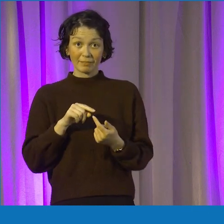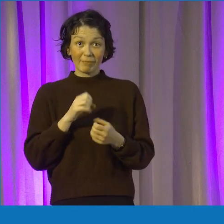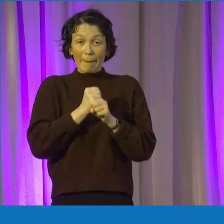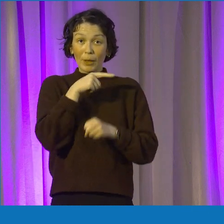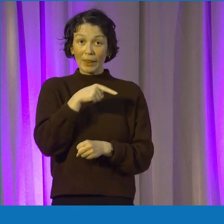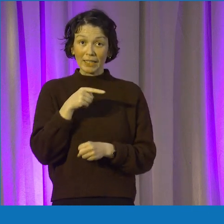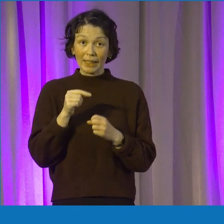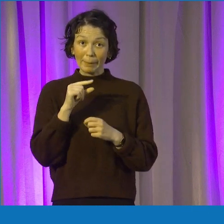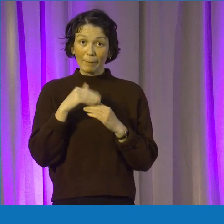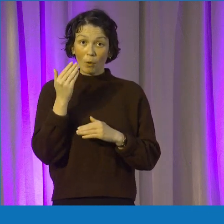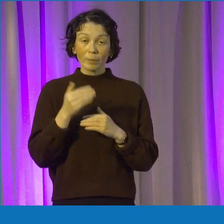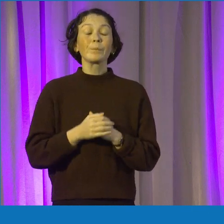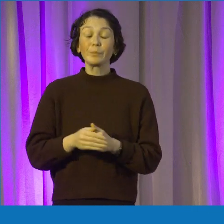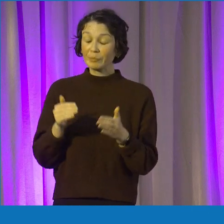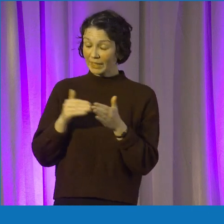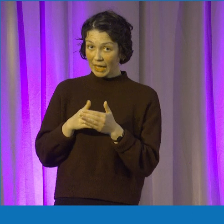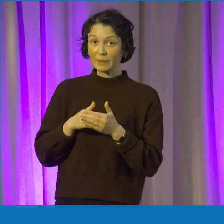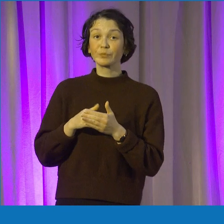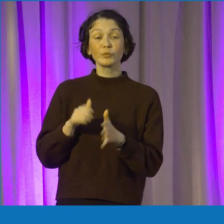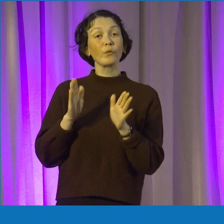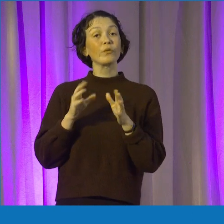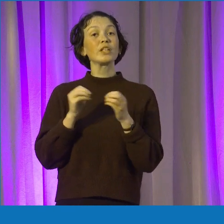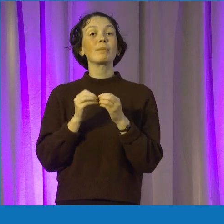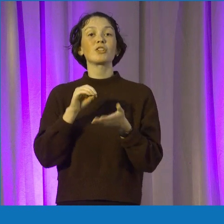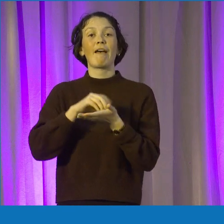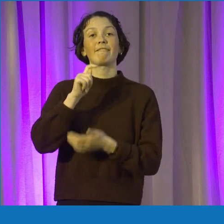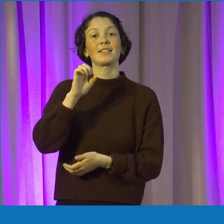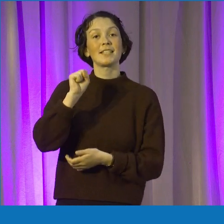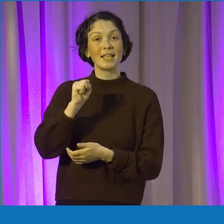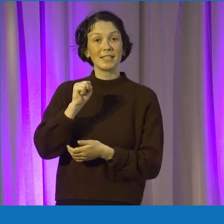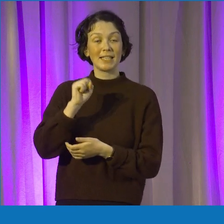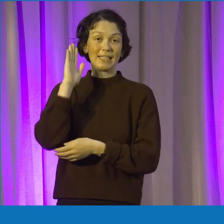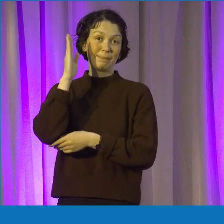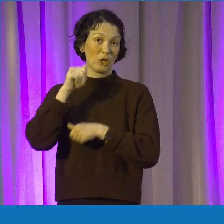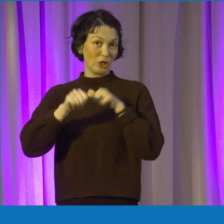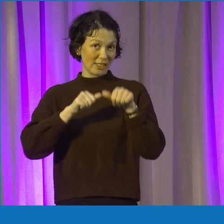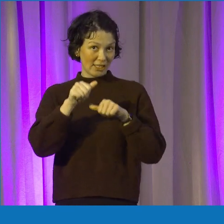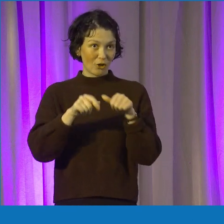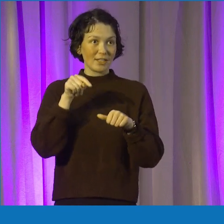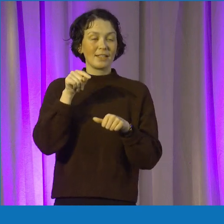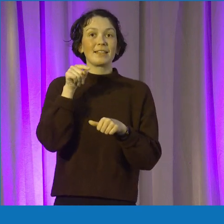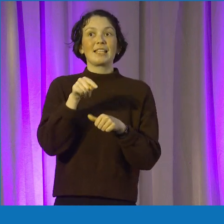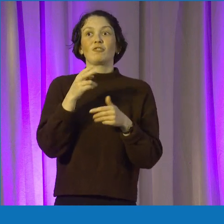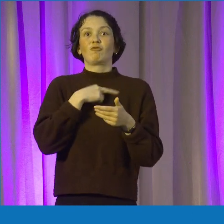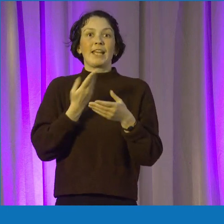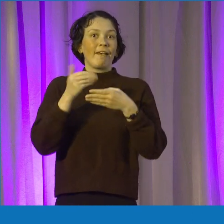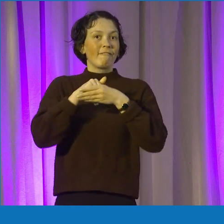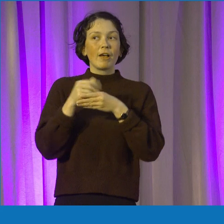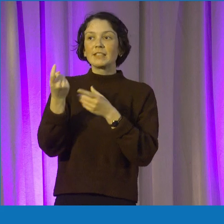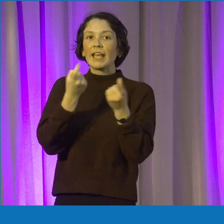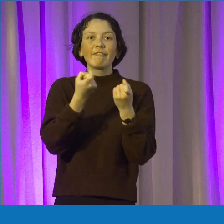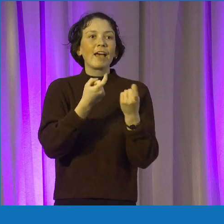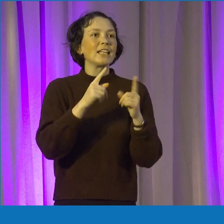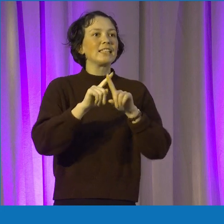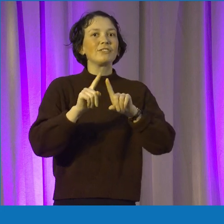highlight? Yeah, absolutely. So as you mentioned, we have the test speaker series, and this is where we bring in established entrepreneurs, kind of up and